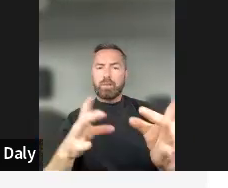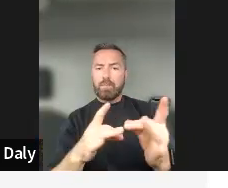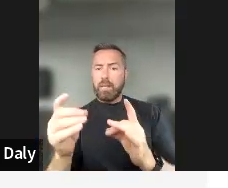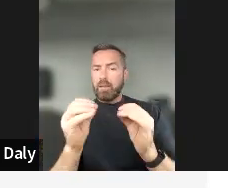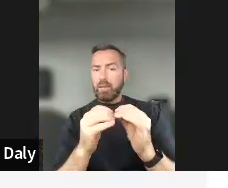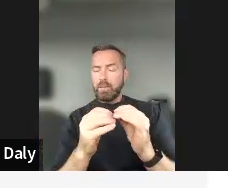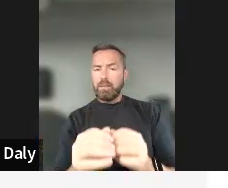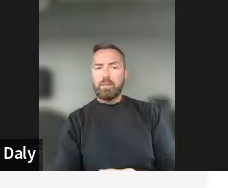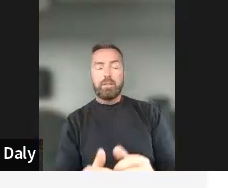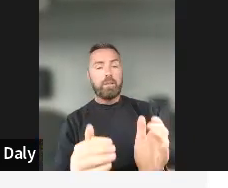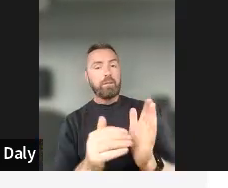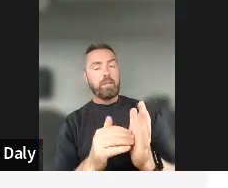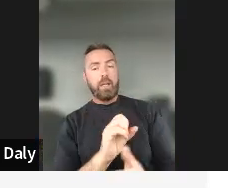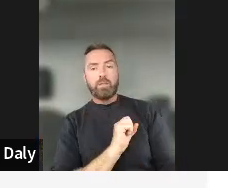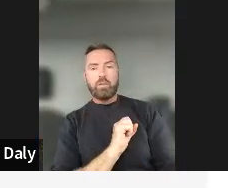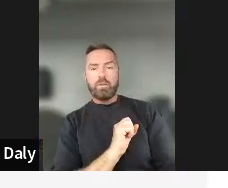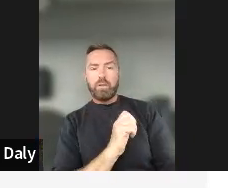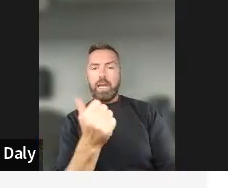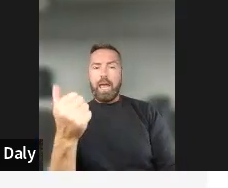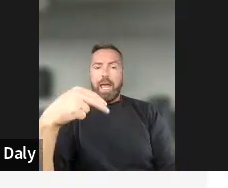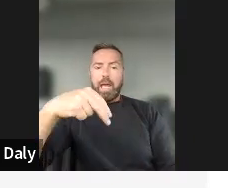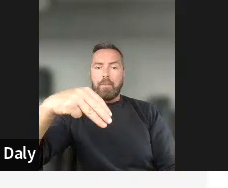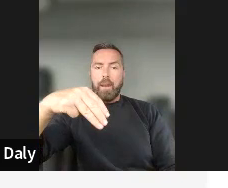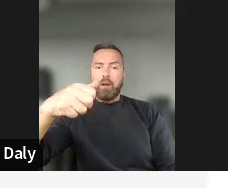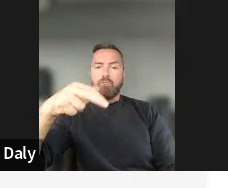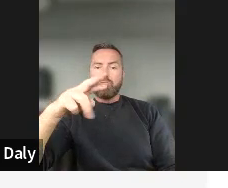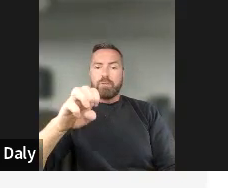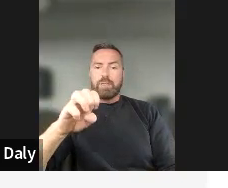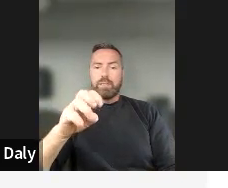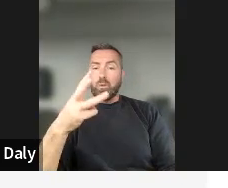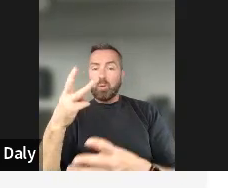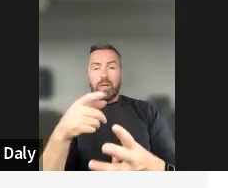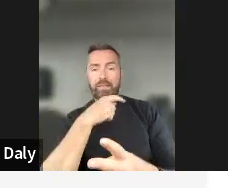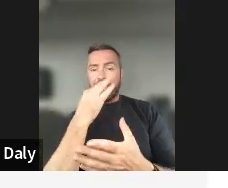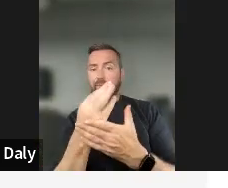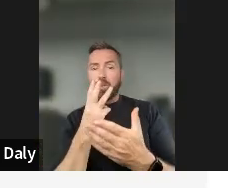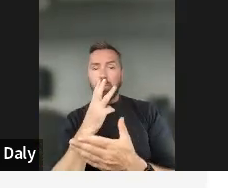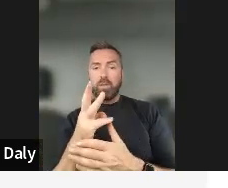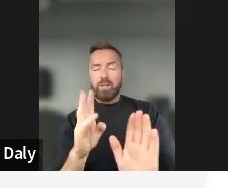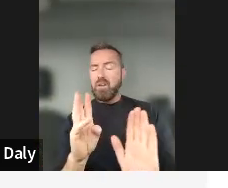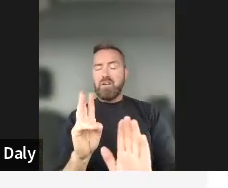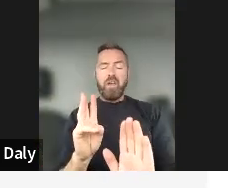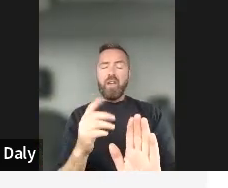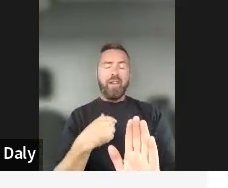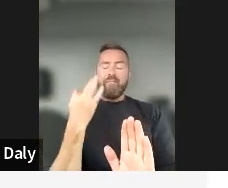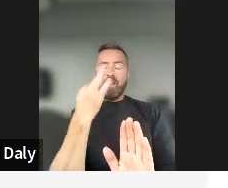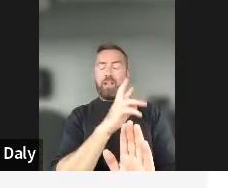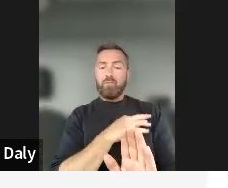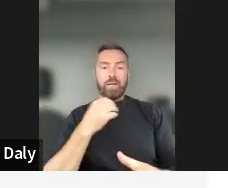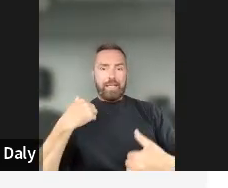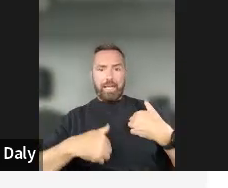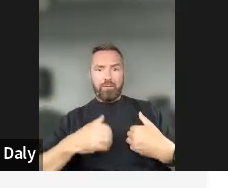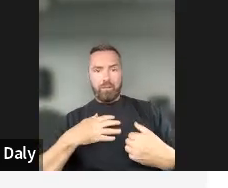sure. Anne-Marie, would you like to say a few words or? No, I'm fine. It's really interesting to see